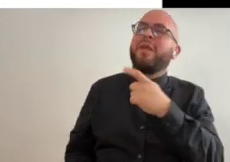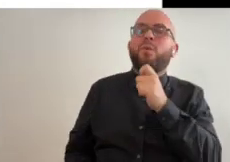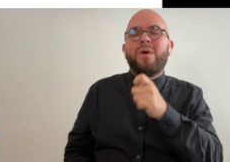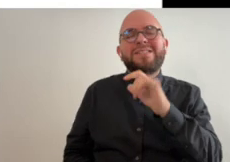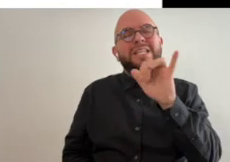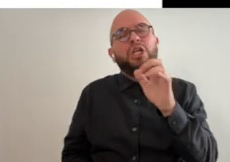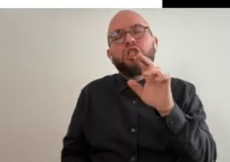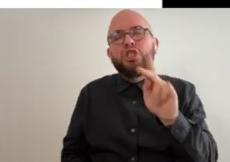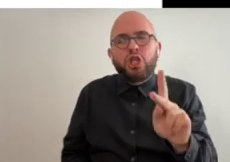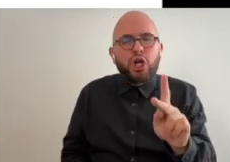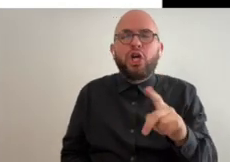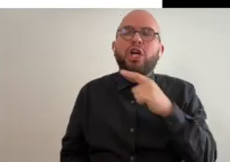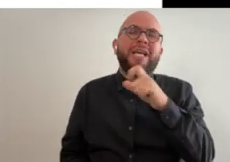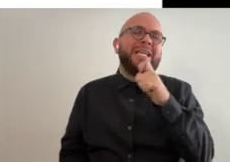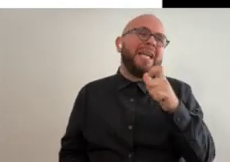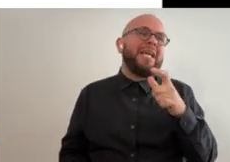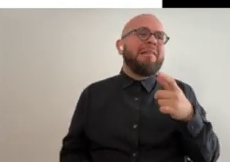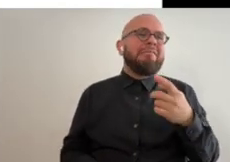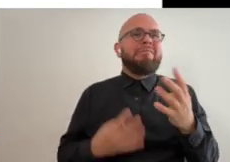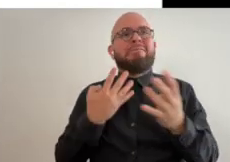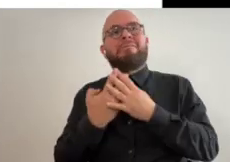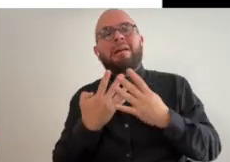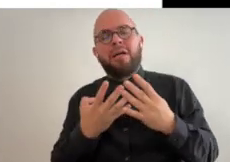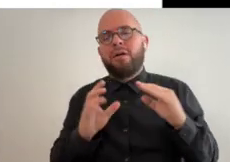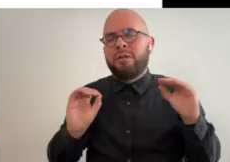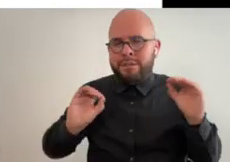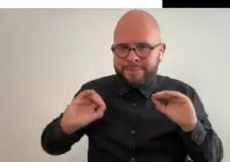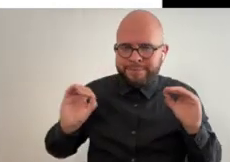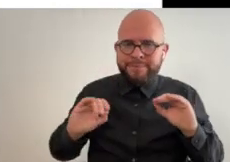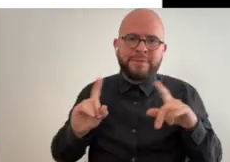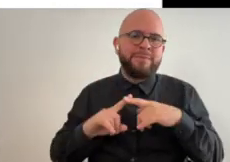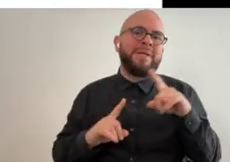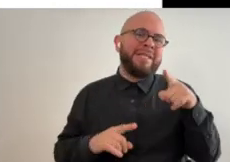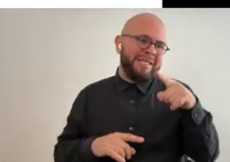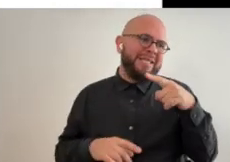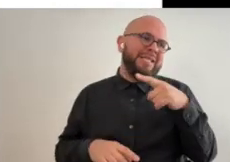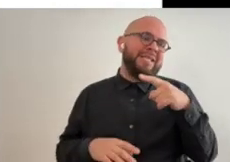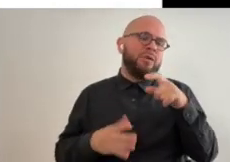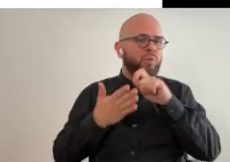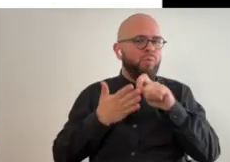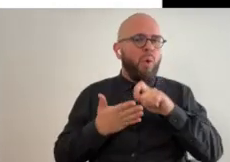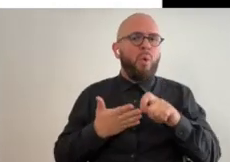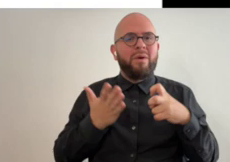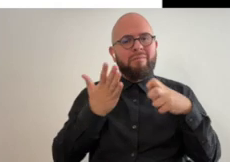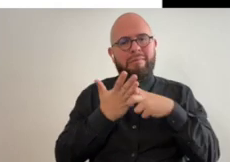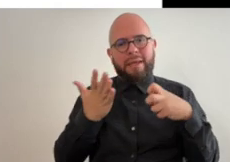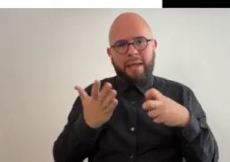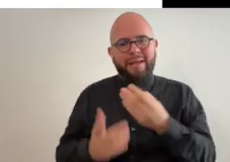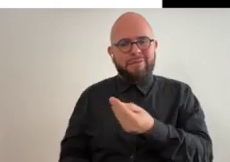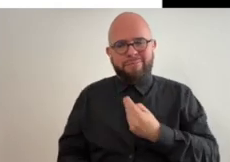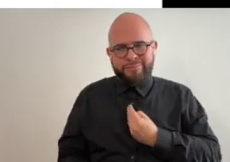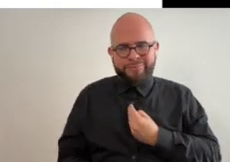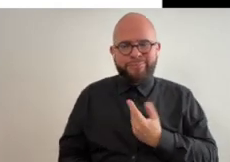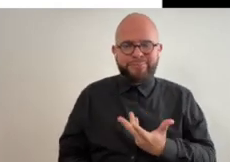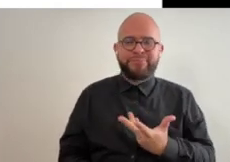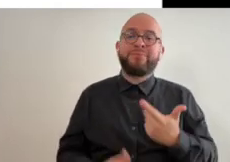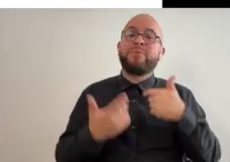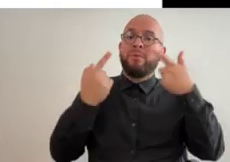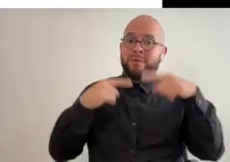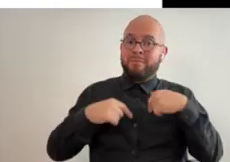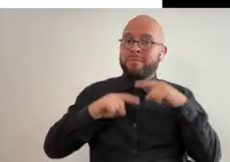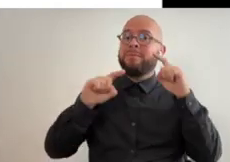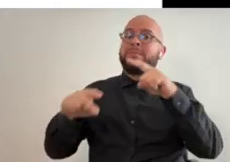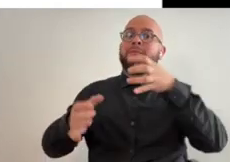pain so he didn't he wasn't a jerk he didn't take us to jail and stuff like that he just kind of wrote me a ticket